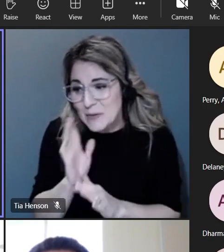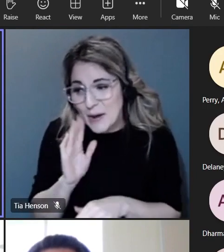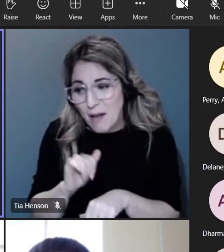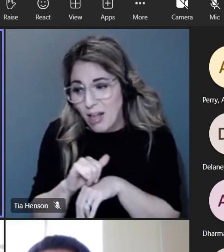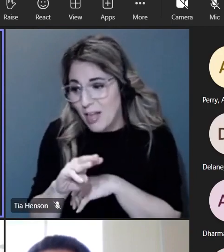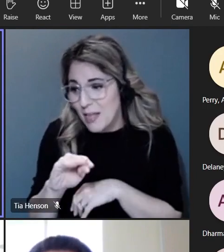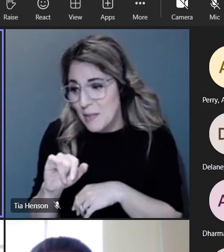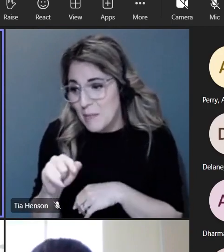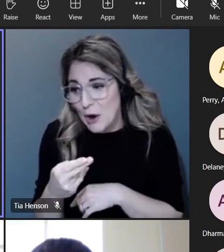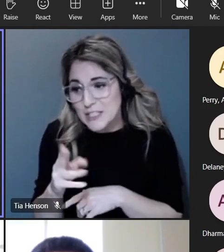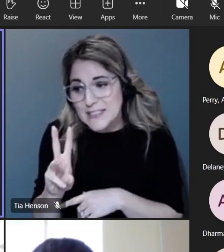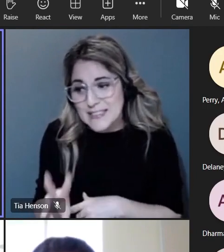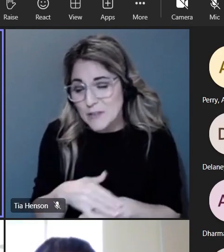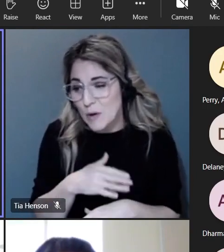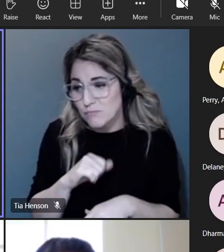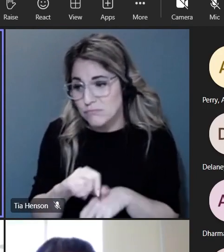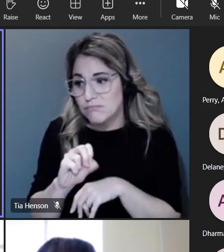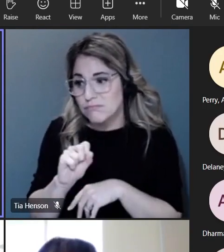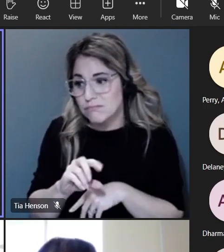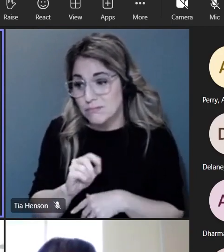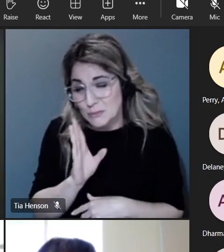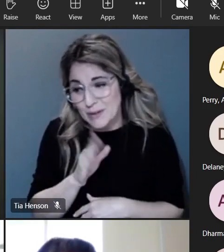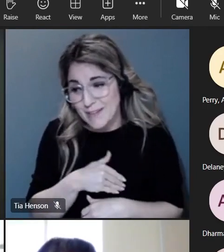so it's just it's such a great opportunity